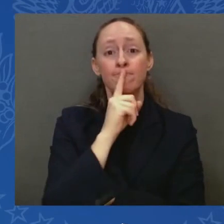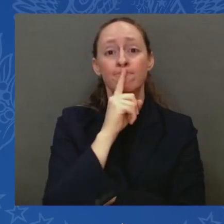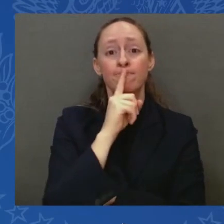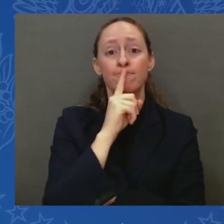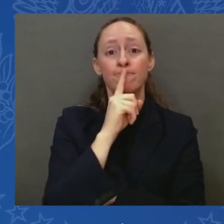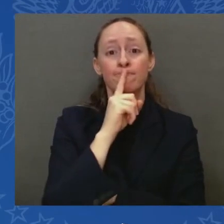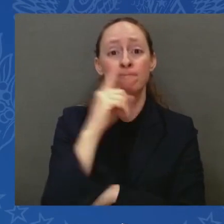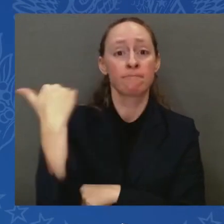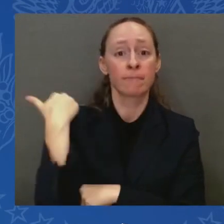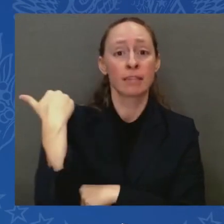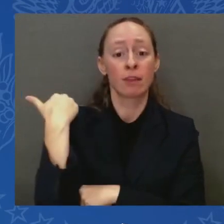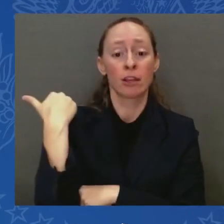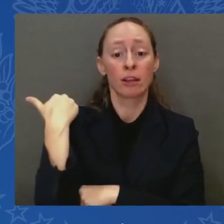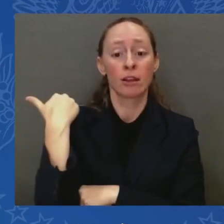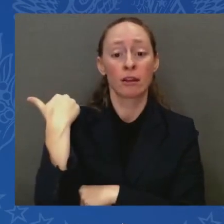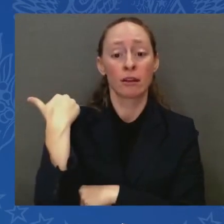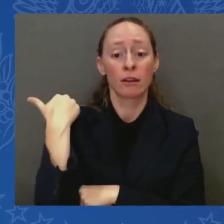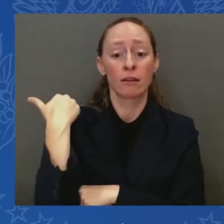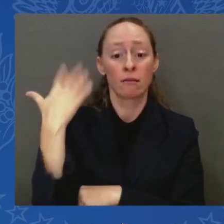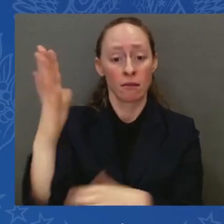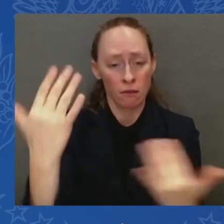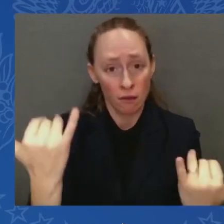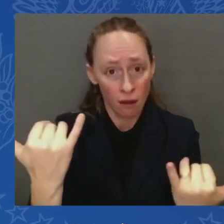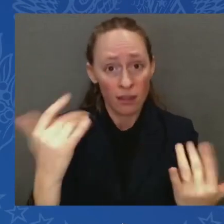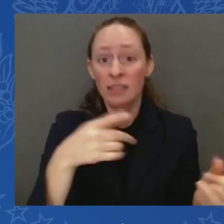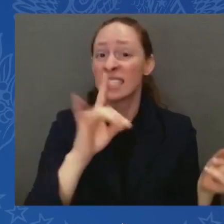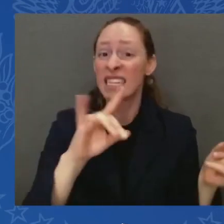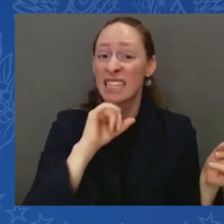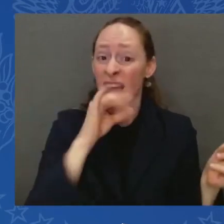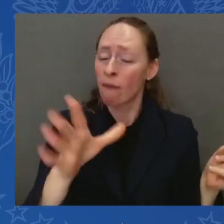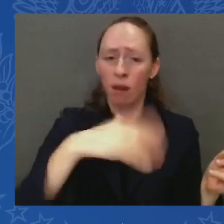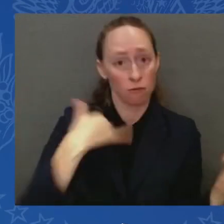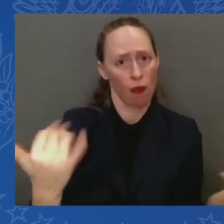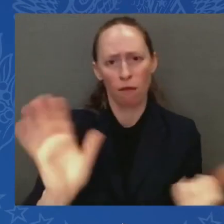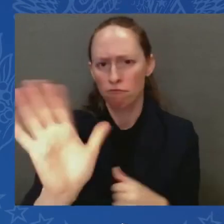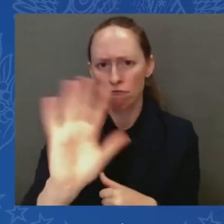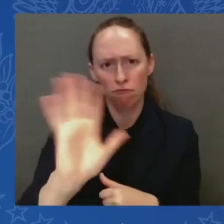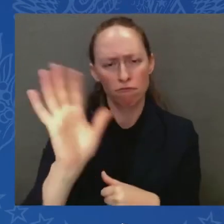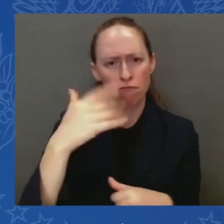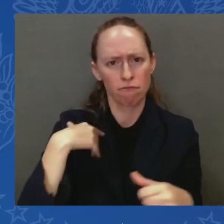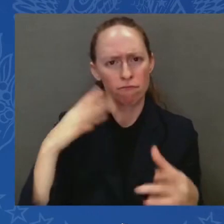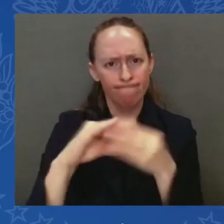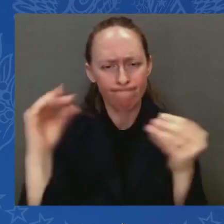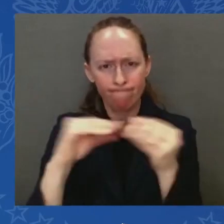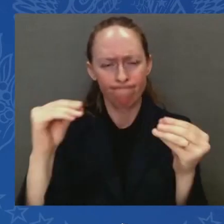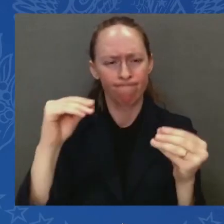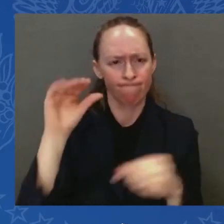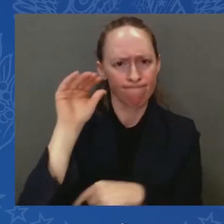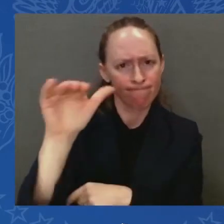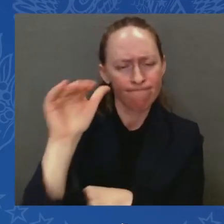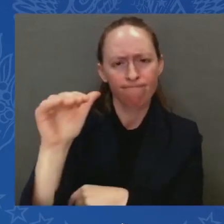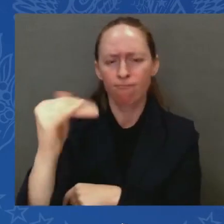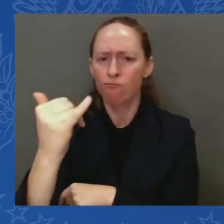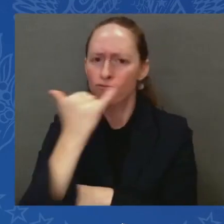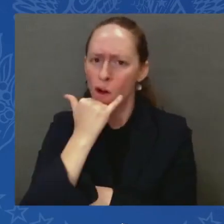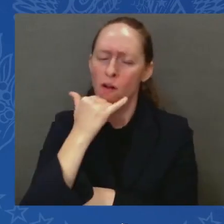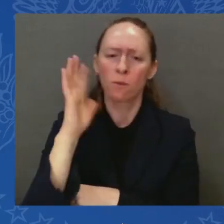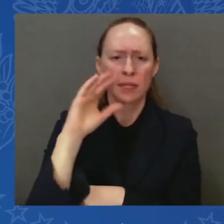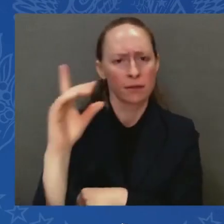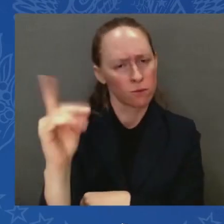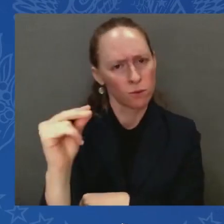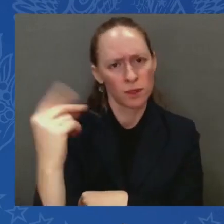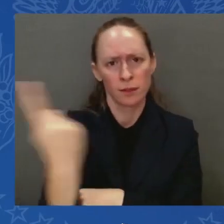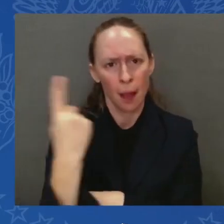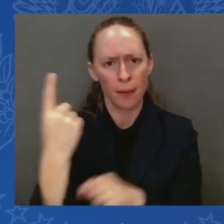tomorrow, not ever. To those who are living in limbo, waiting desperately to learn the fate of a loved one, especially to